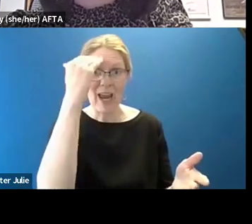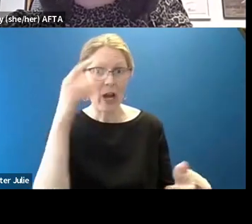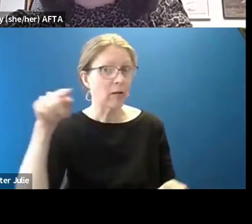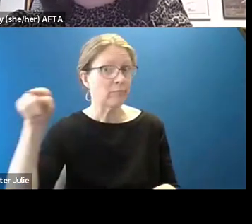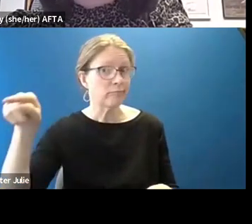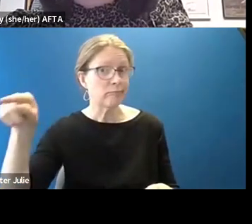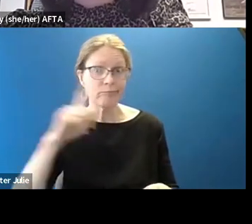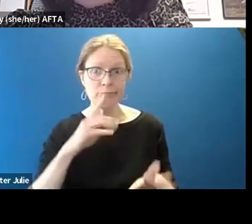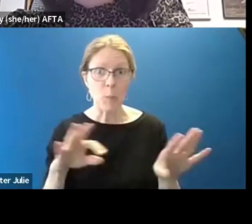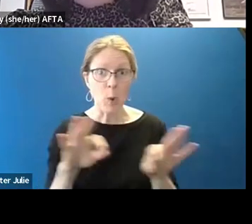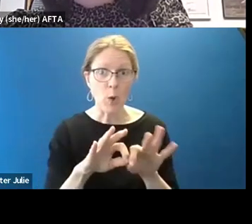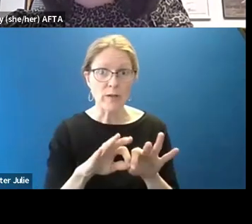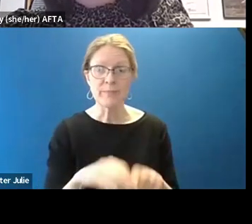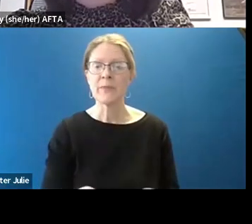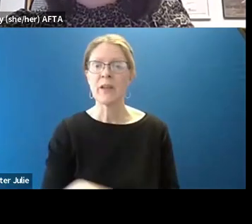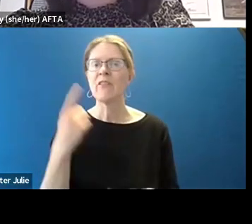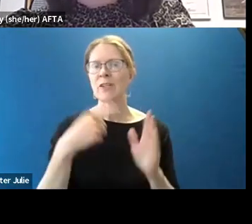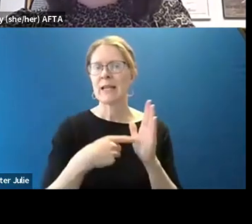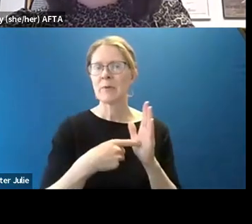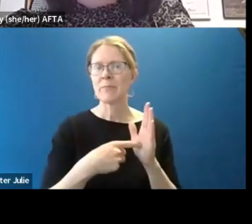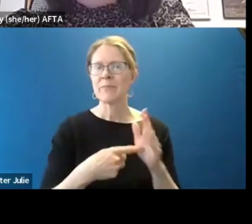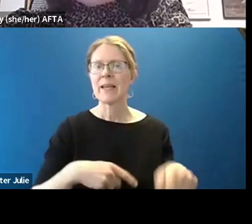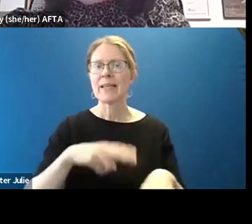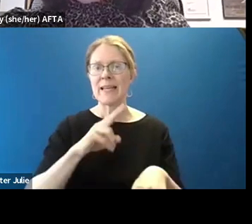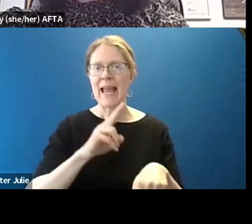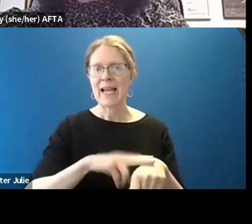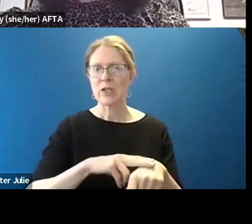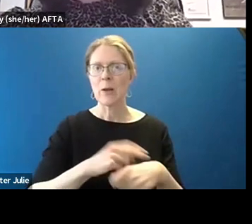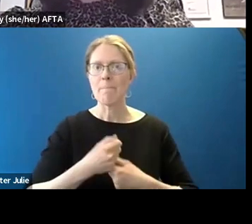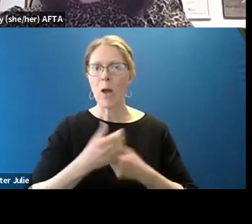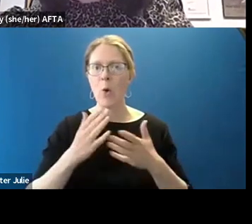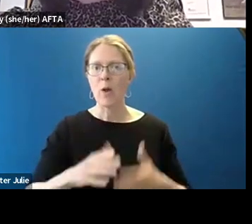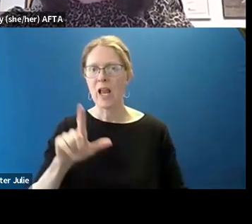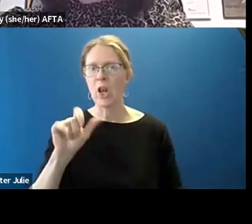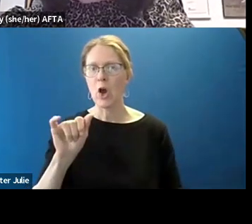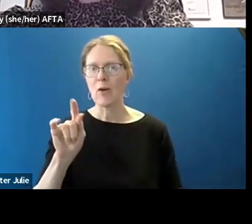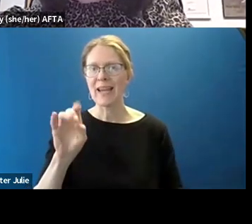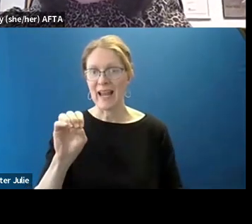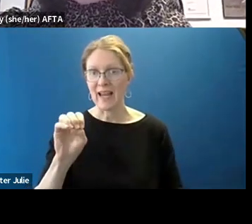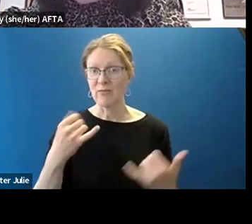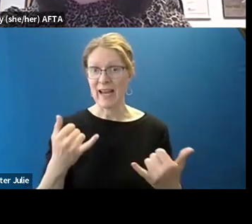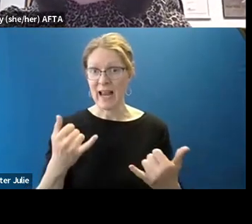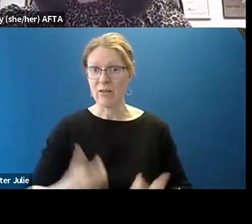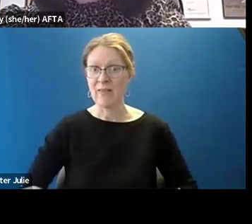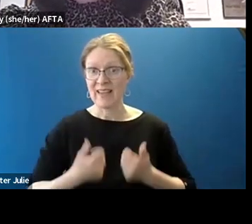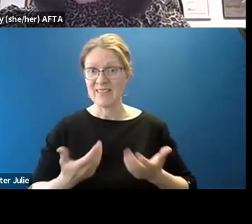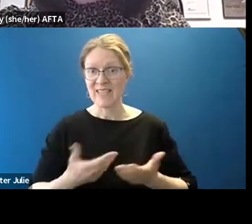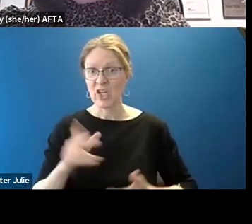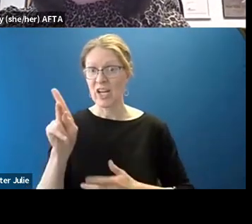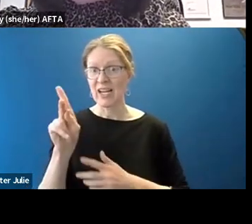For example, the National Poet Laureate right now resides in Kentucky and